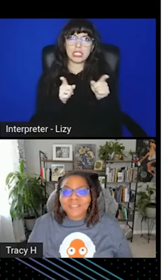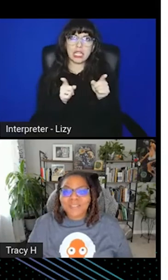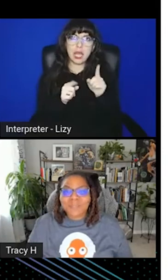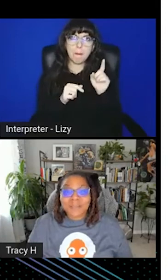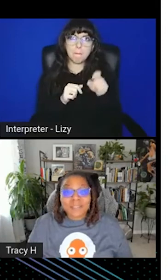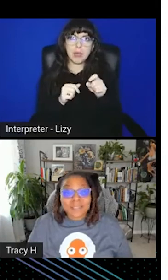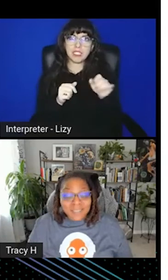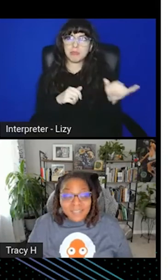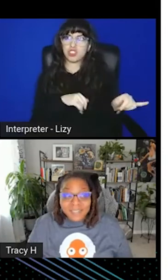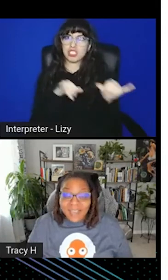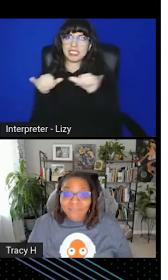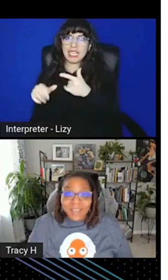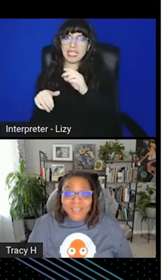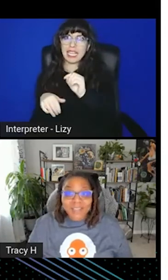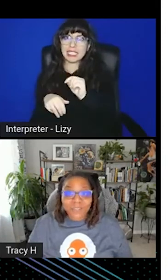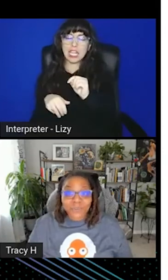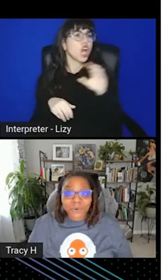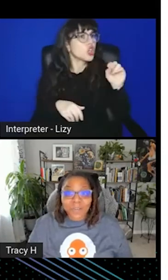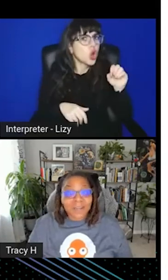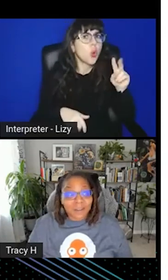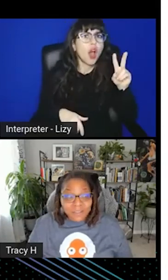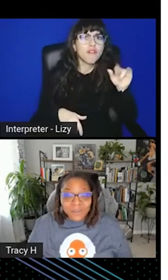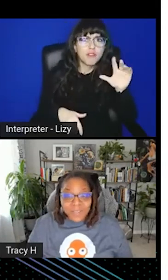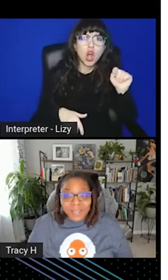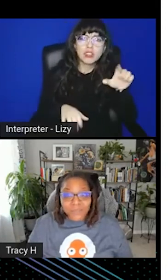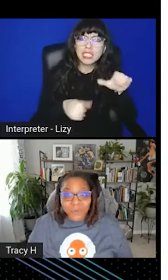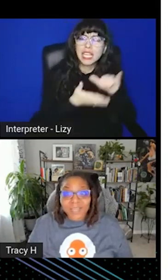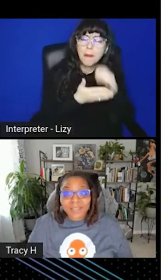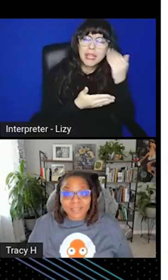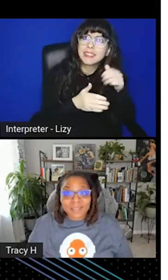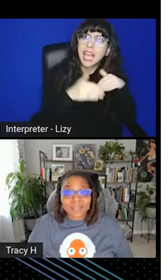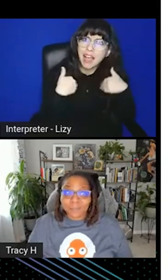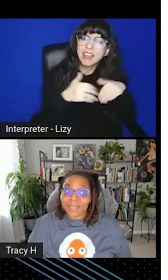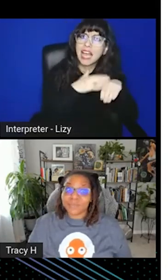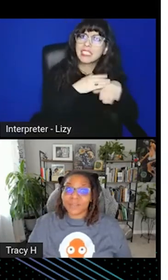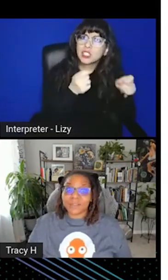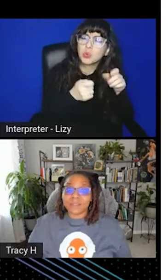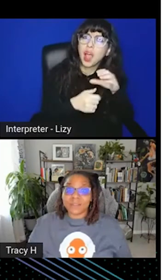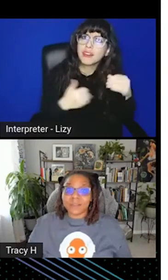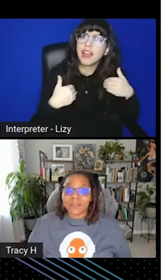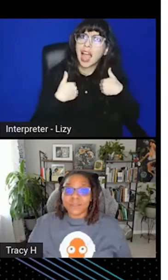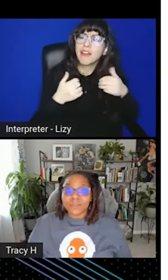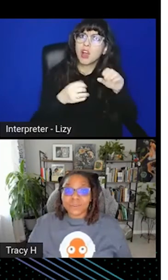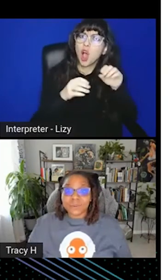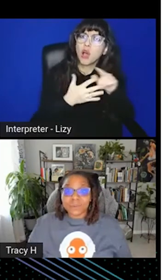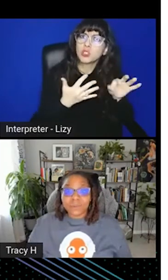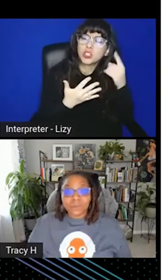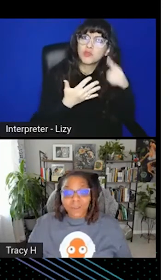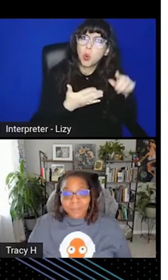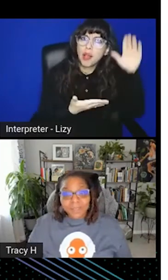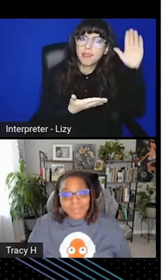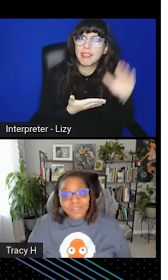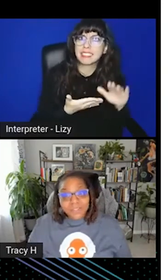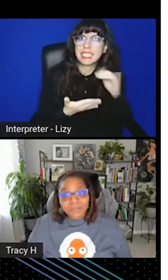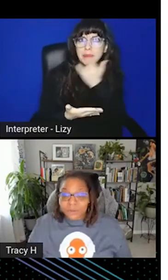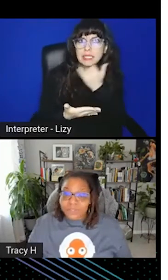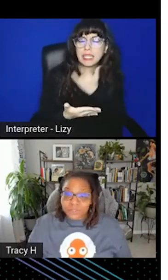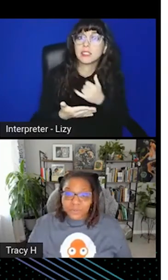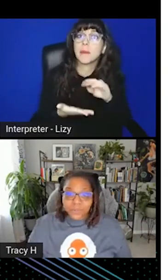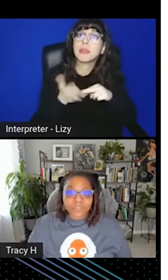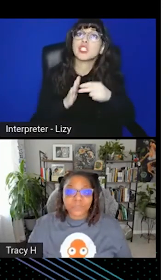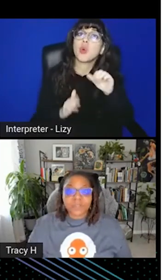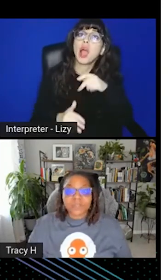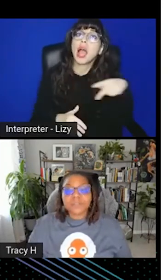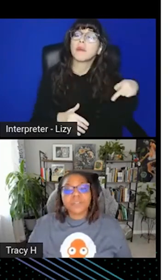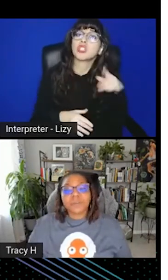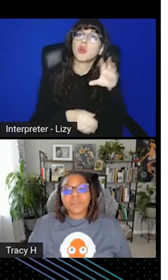does this because it does have access control and it also has ways to lessen the blast radius. So your application and the version control